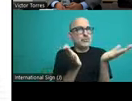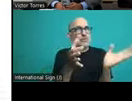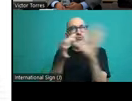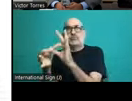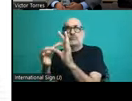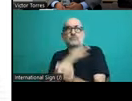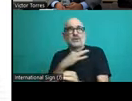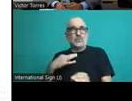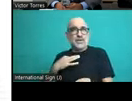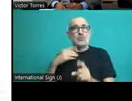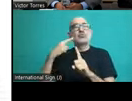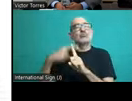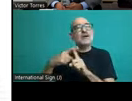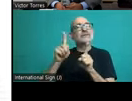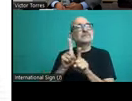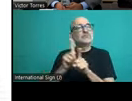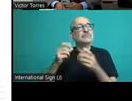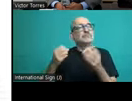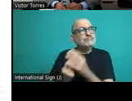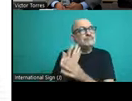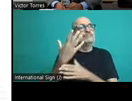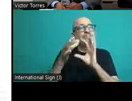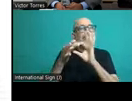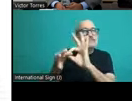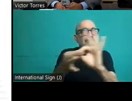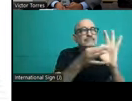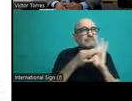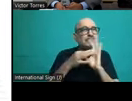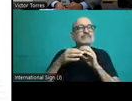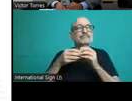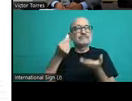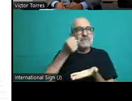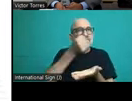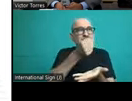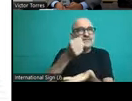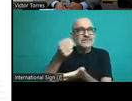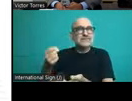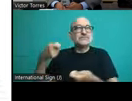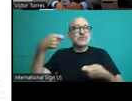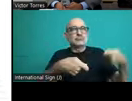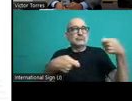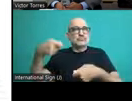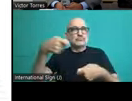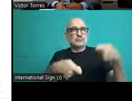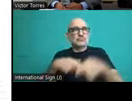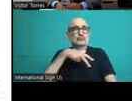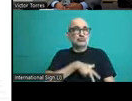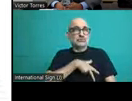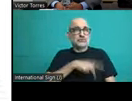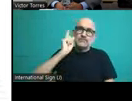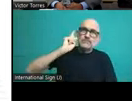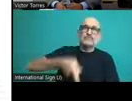The mandatory contributions operate as a subsidy for private insurance.